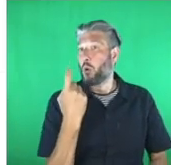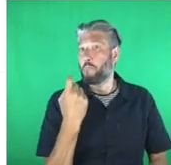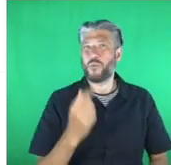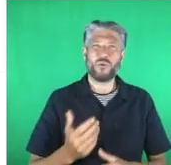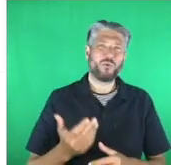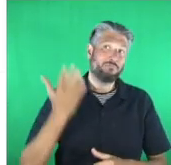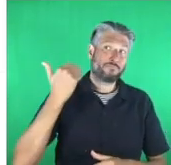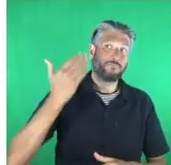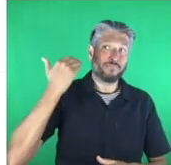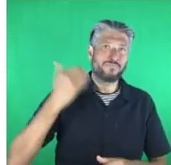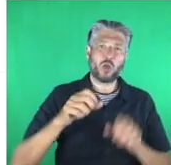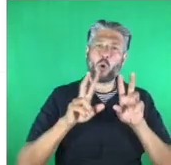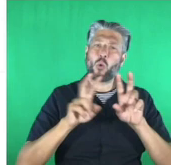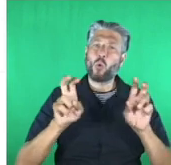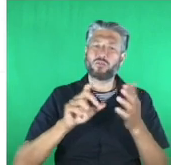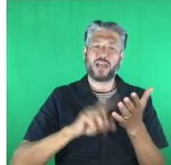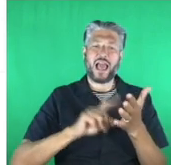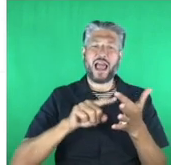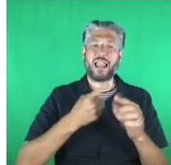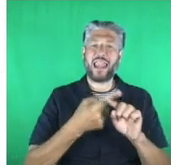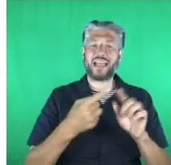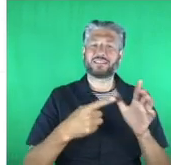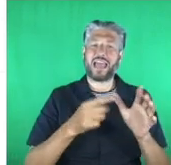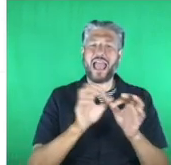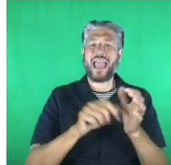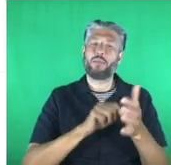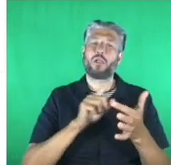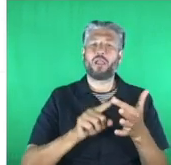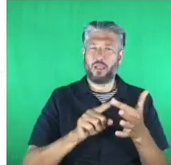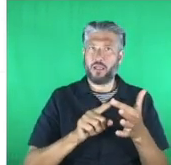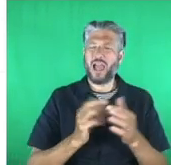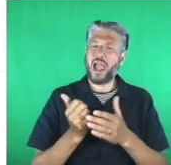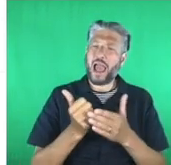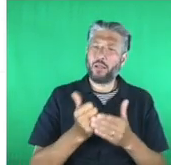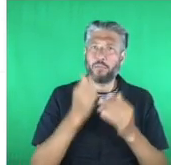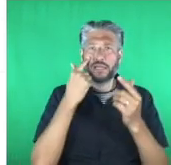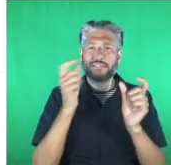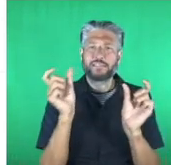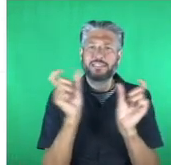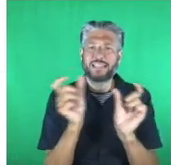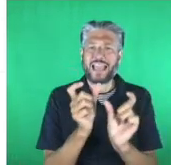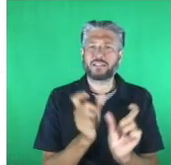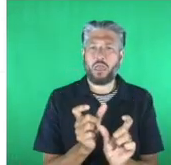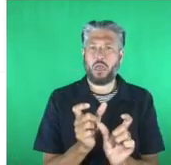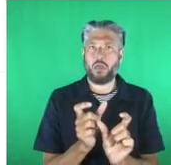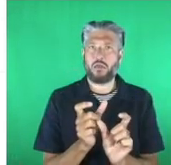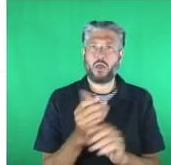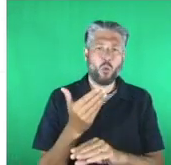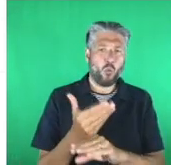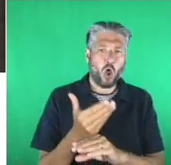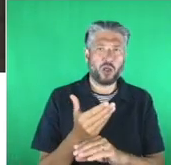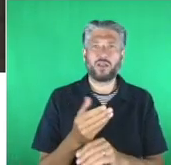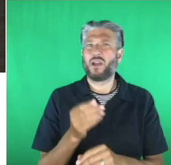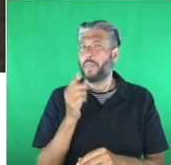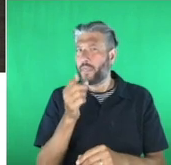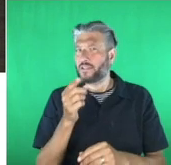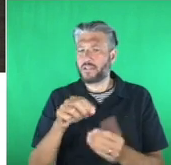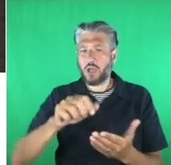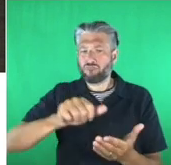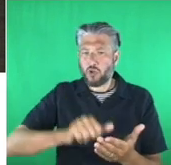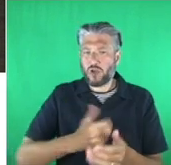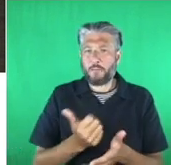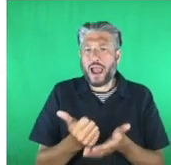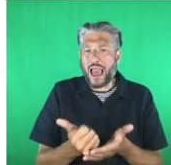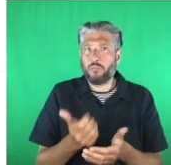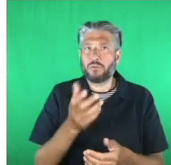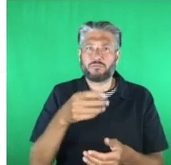our first winners, created a new way for people with dyslexia to study and work. A programme that made it easier for them to read and write using technology. And just last year